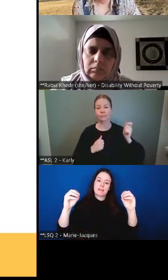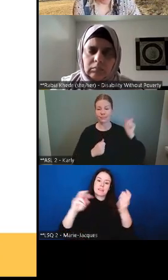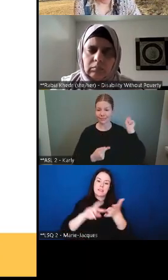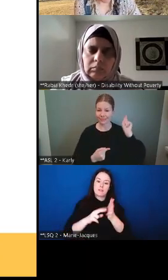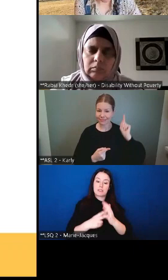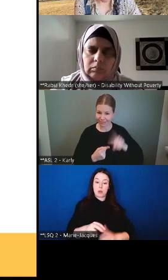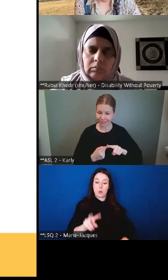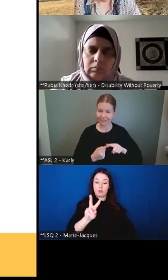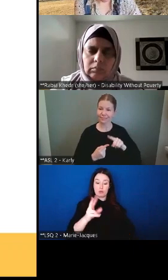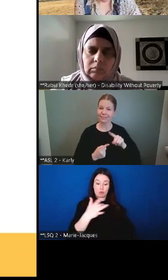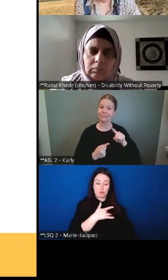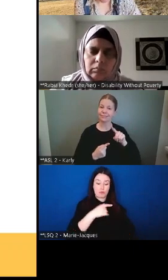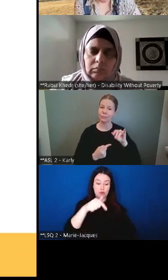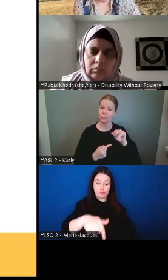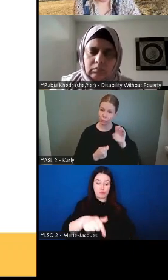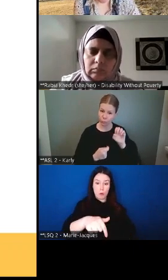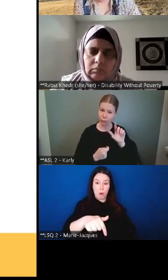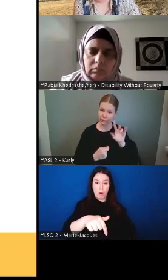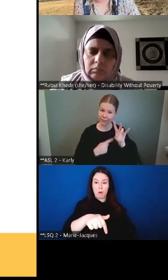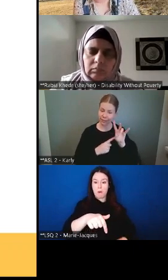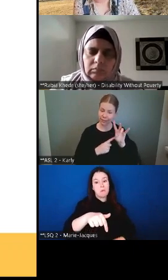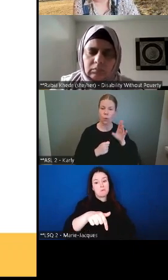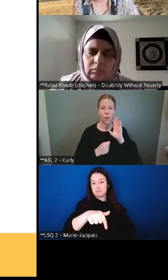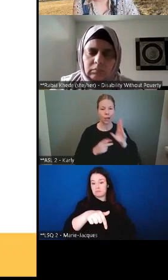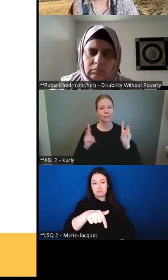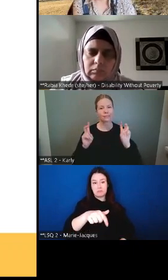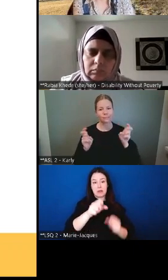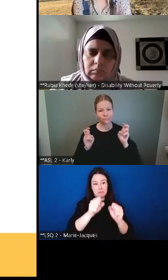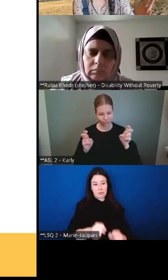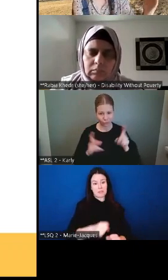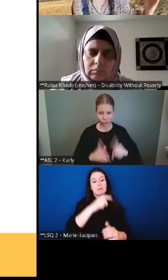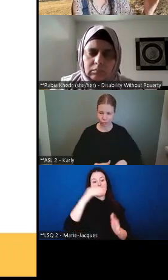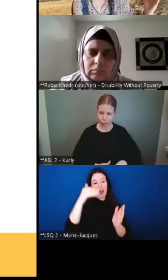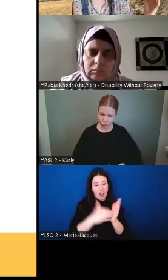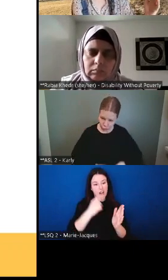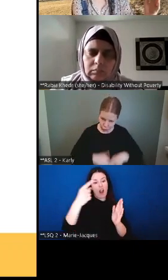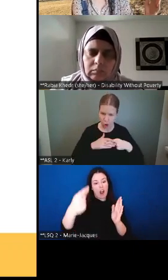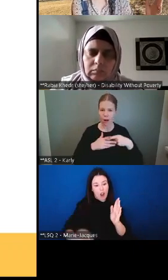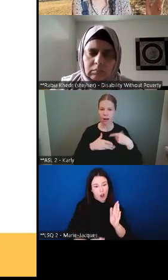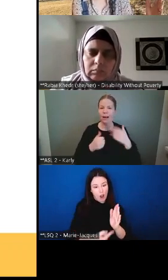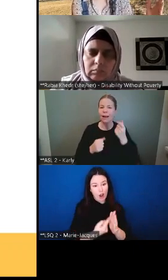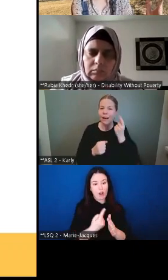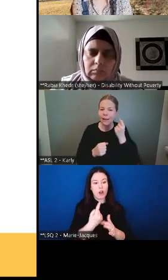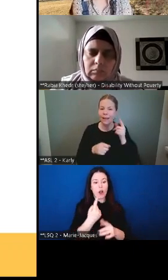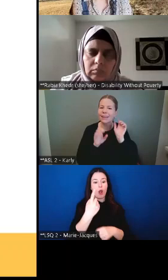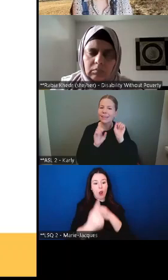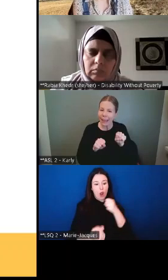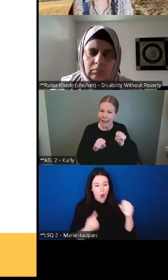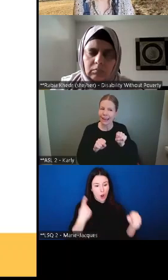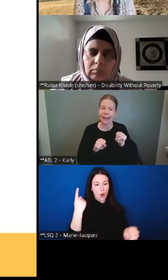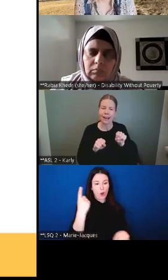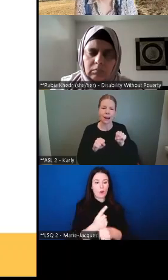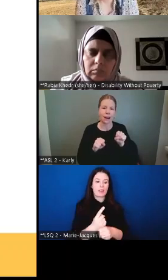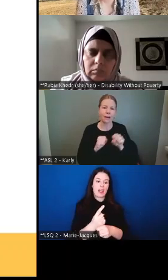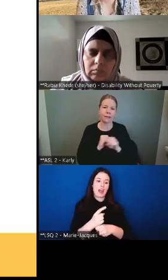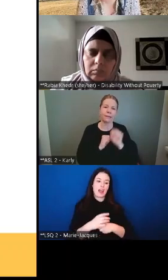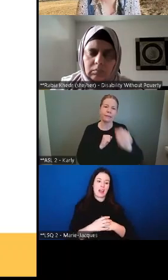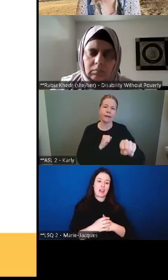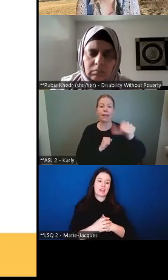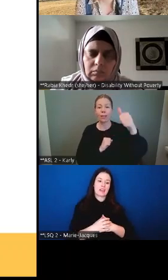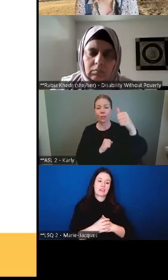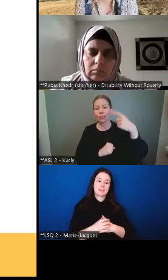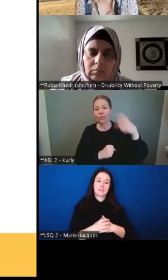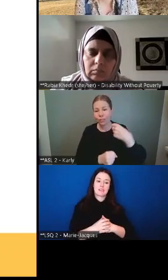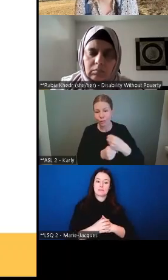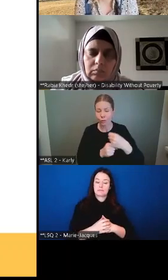another whole year for the recommendations to be written, but it doesn't have to take that long. Right. It, it, it,